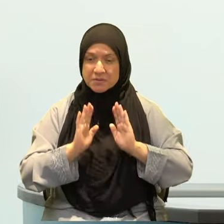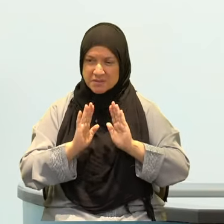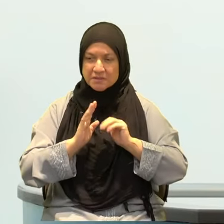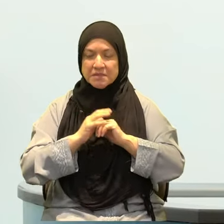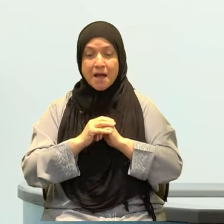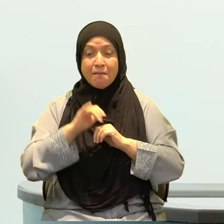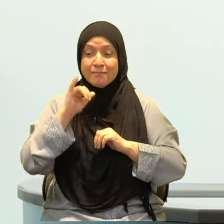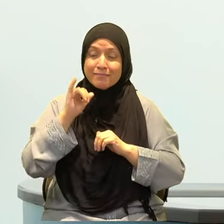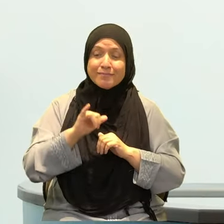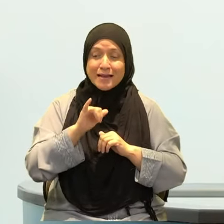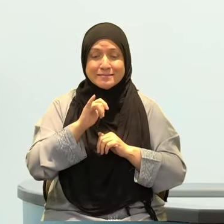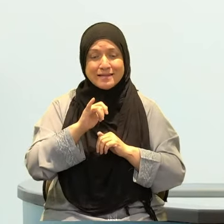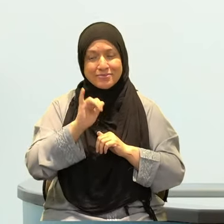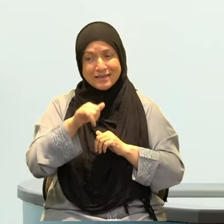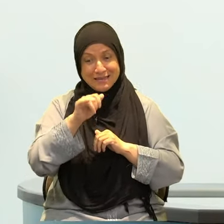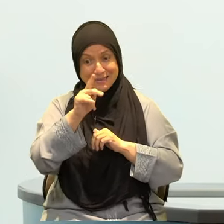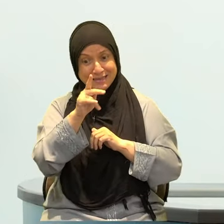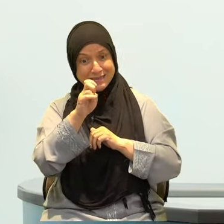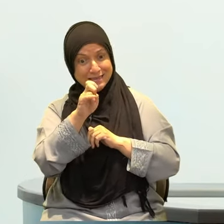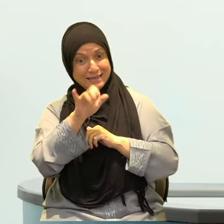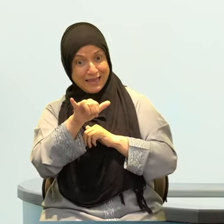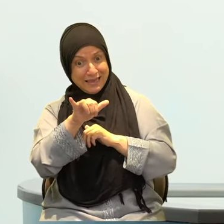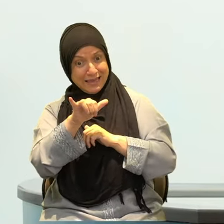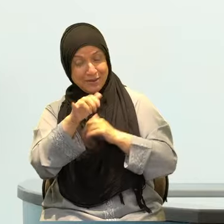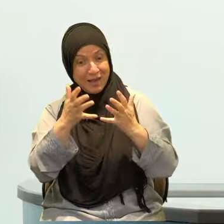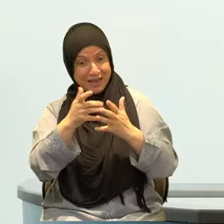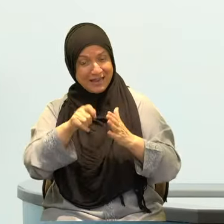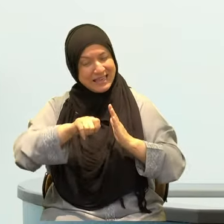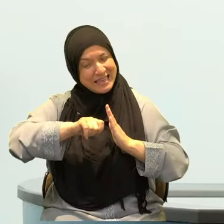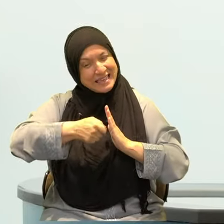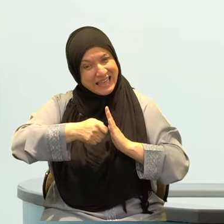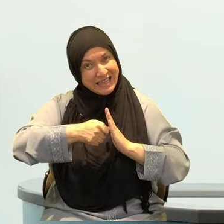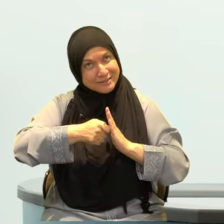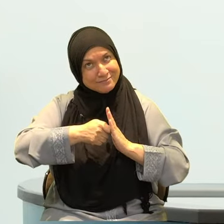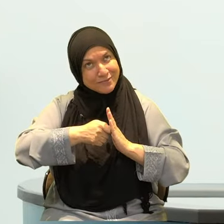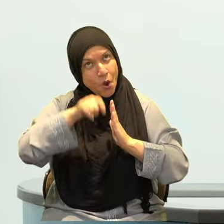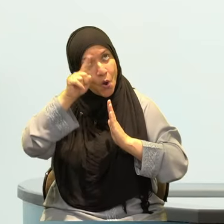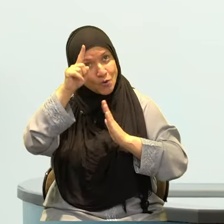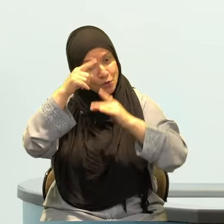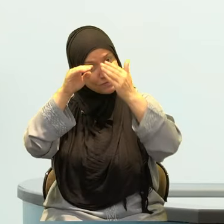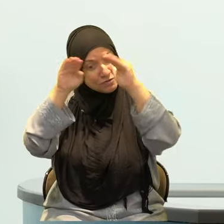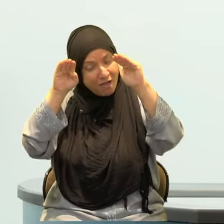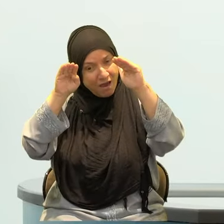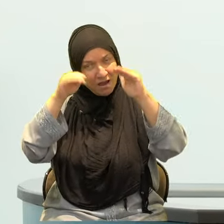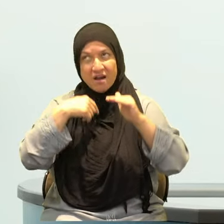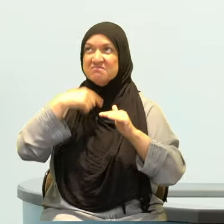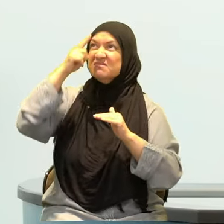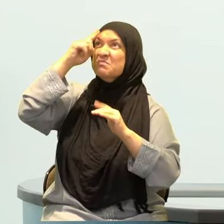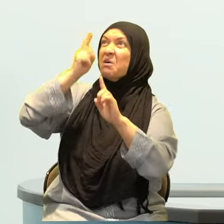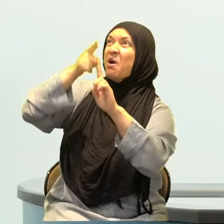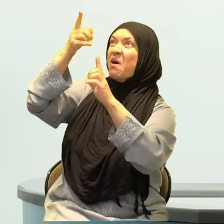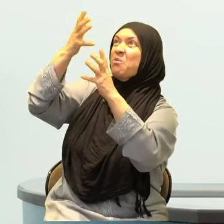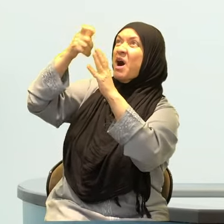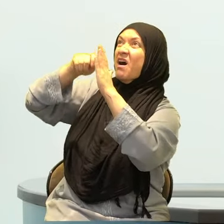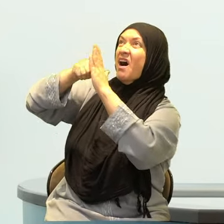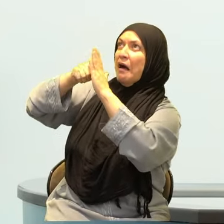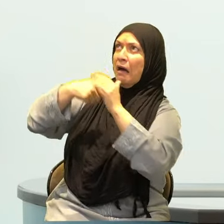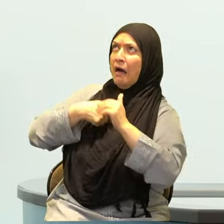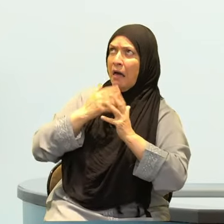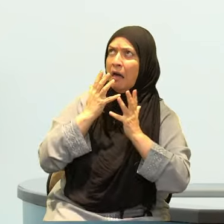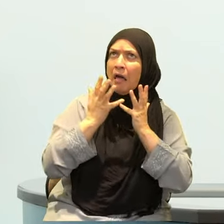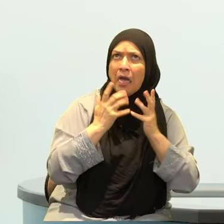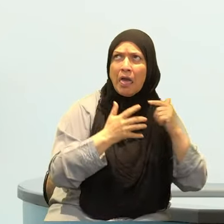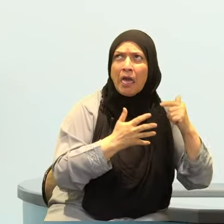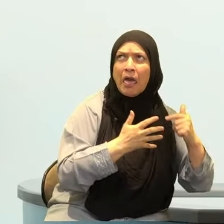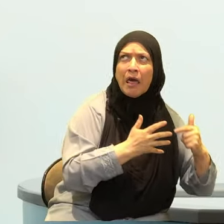willing to humble yourself for the sake of Allah subhanahu wa ta'ala and have those things shown to you so that you can work on them.